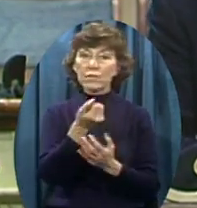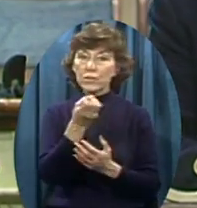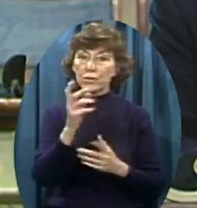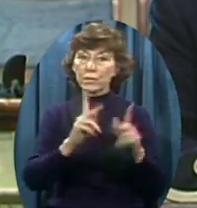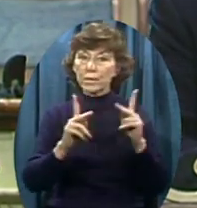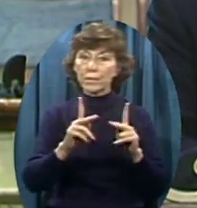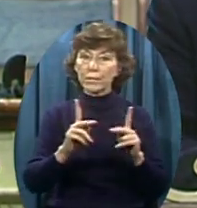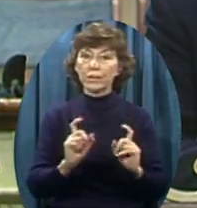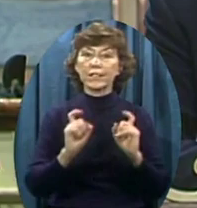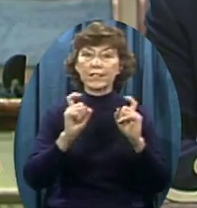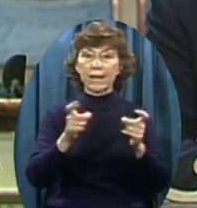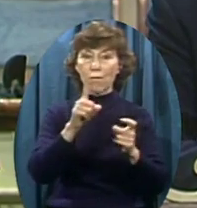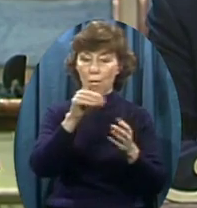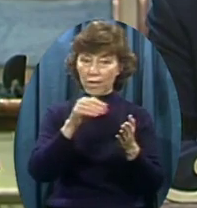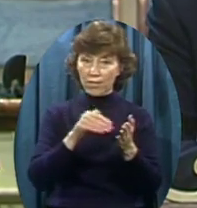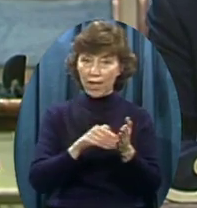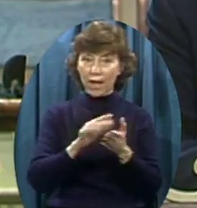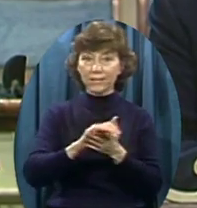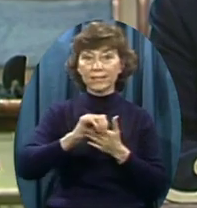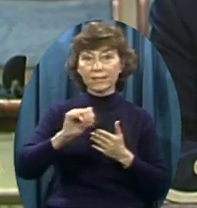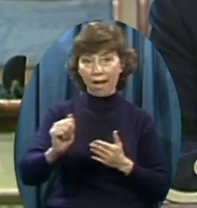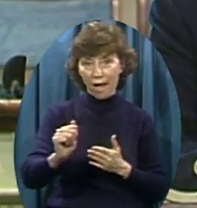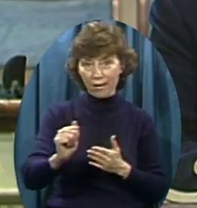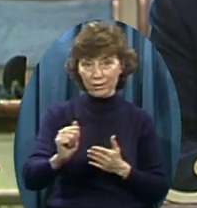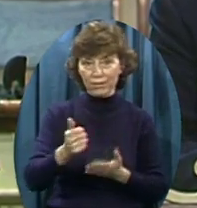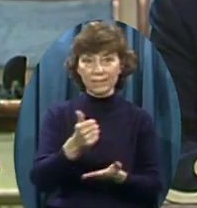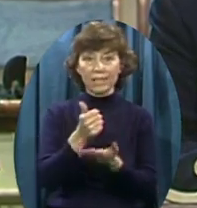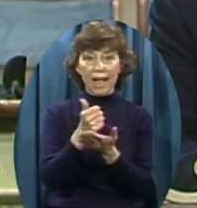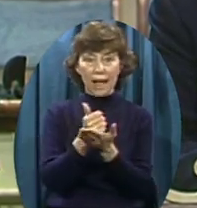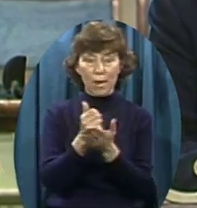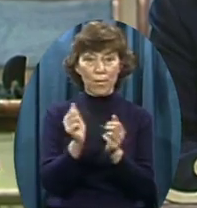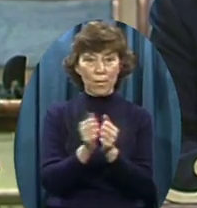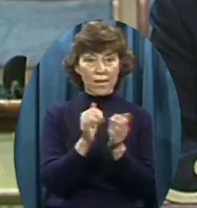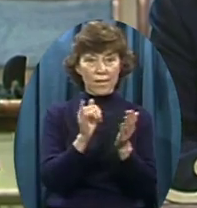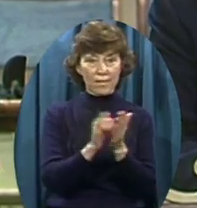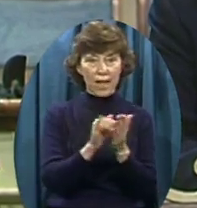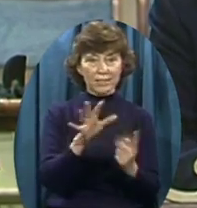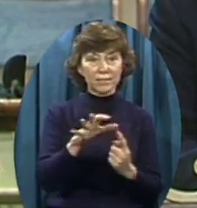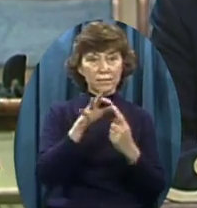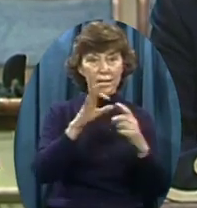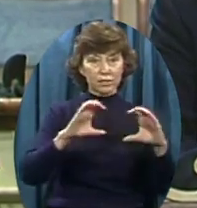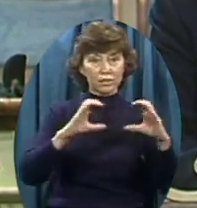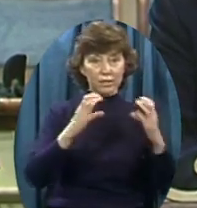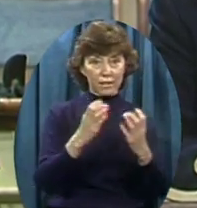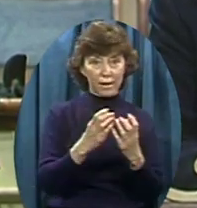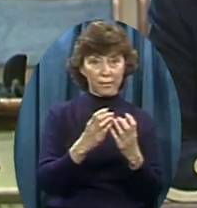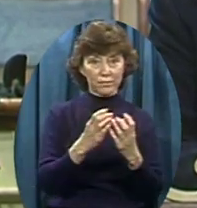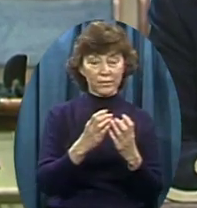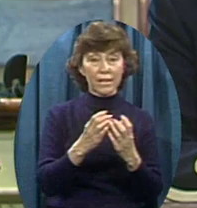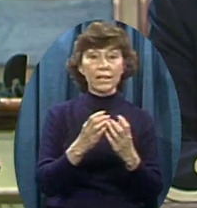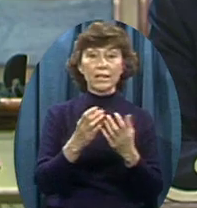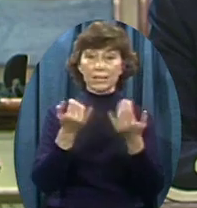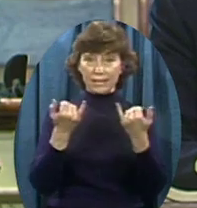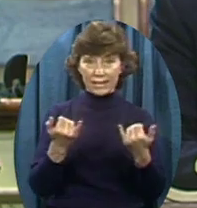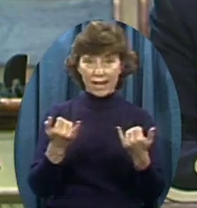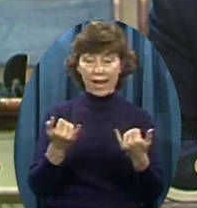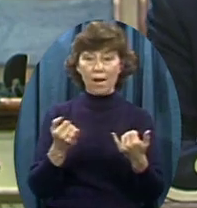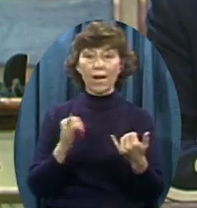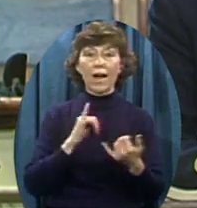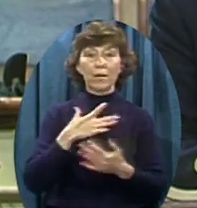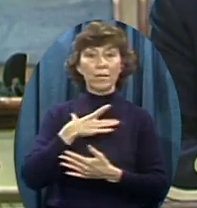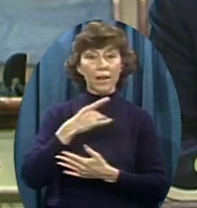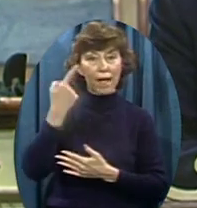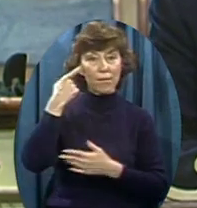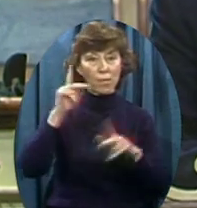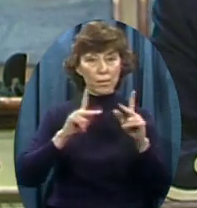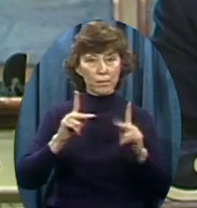every one of my founders Saying Will you give another Thousand dollars or more As seed money For this doubling The ministry enterprise And I'll be